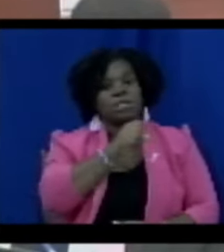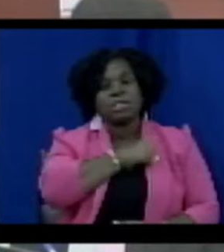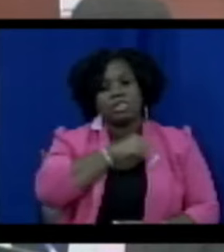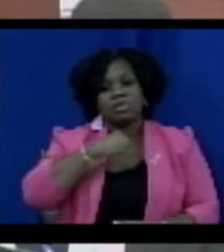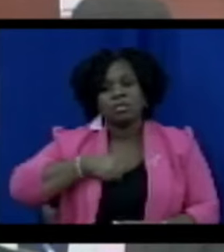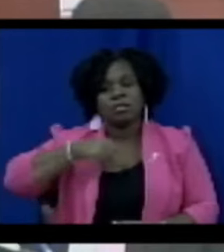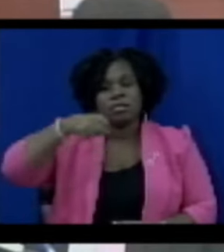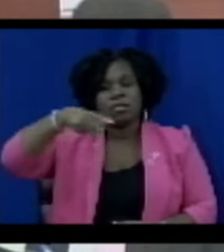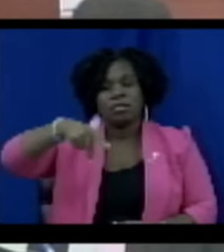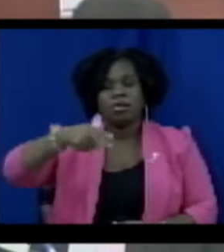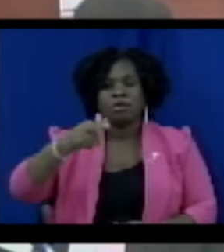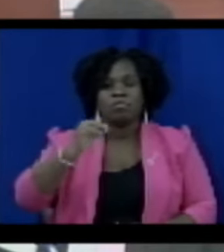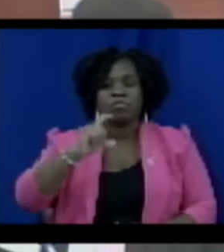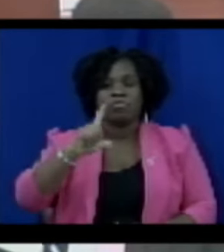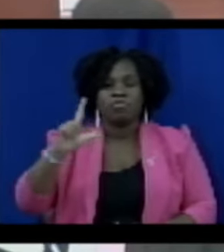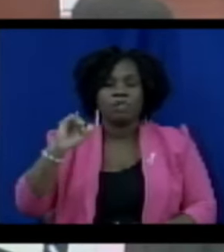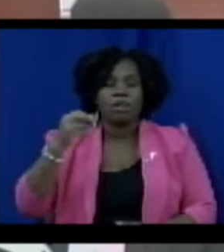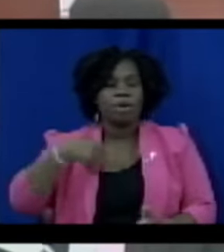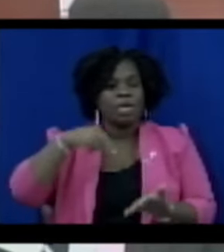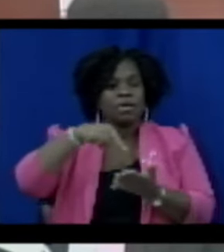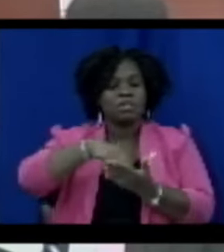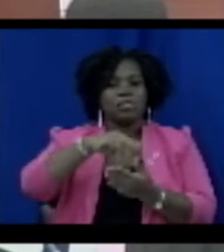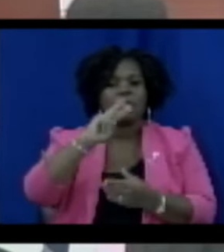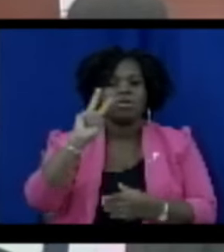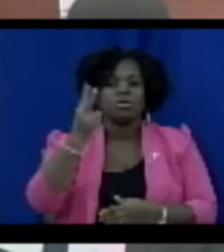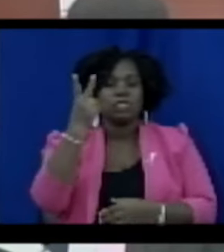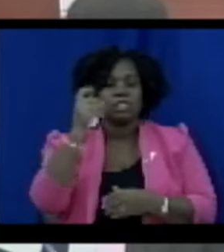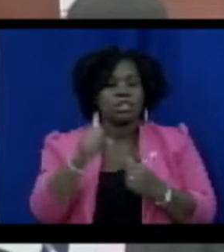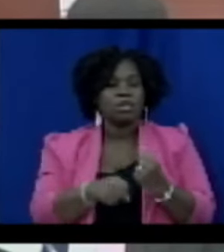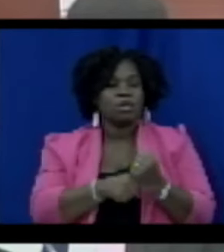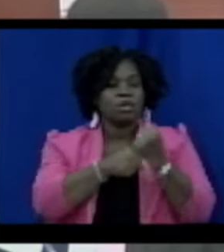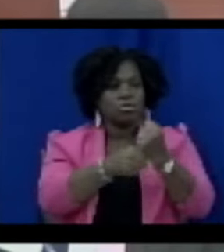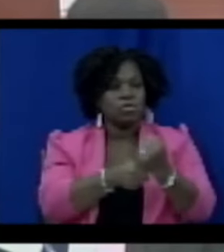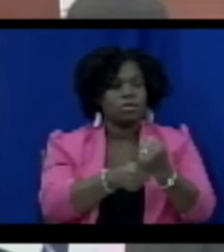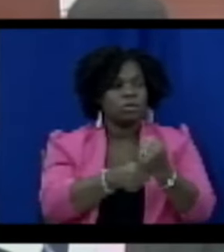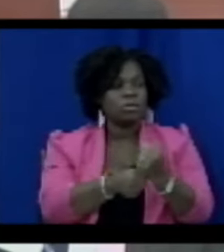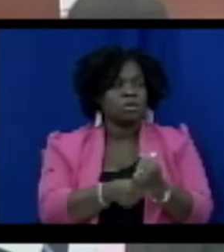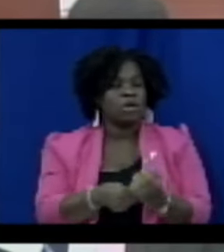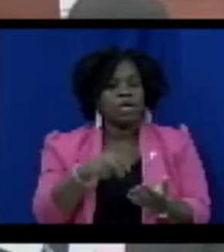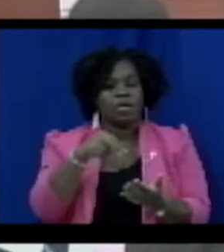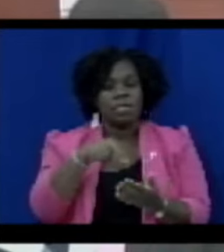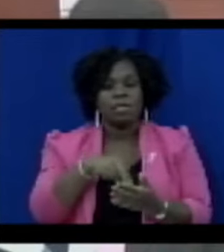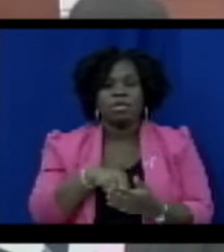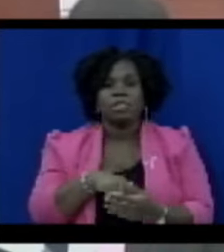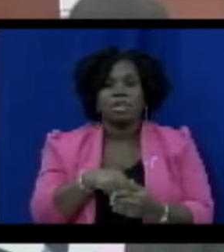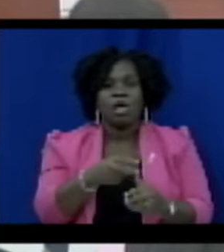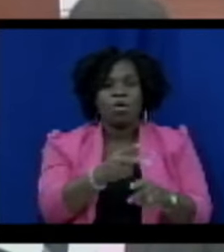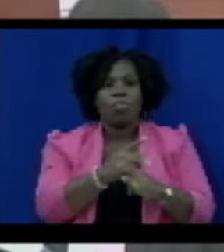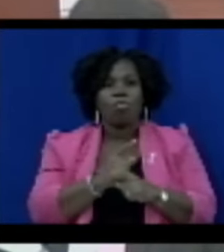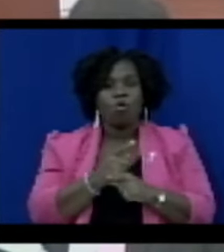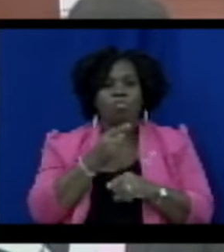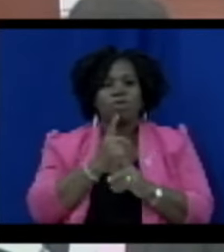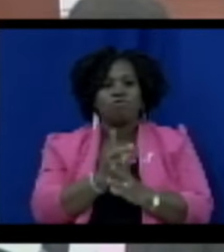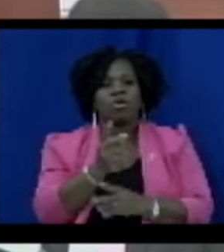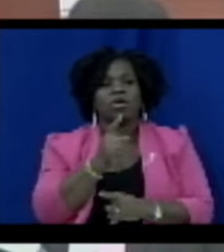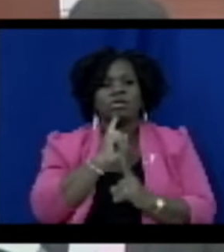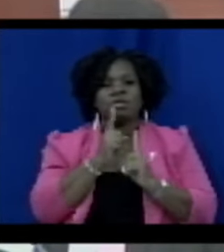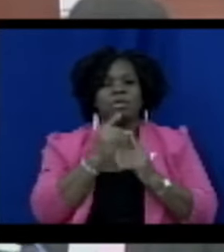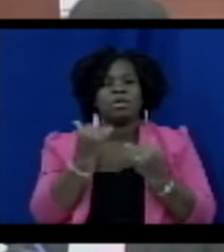Madam Speaker, I rise to simply second the motion of the bill and reserve my right to speak at this time. Thank you. Very well.